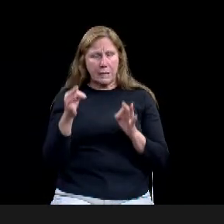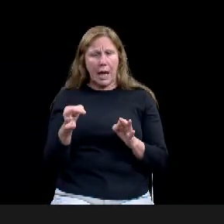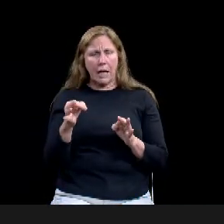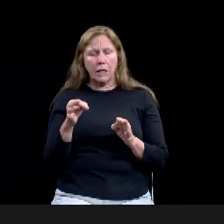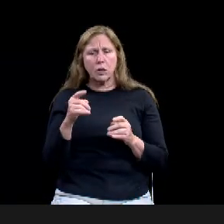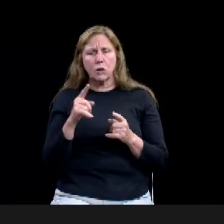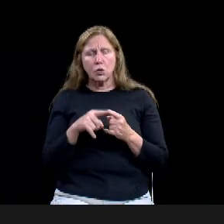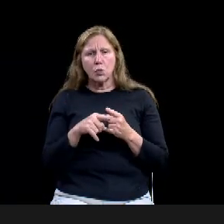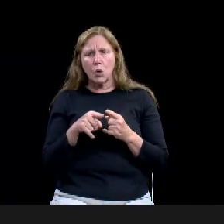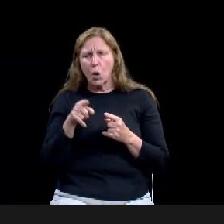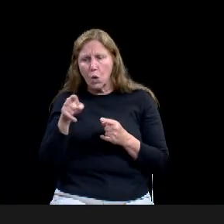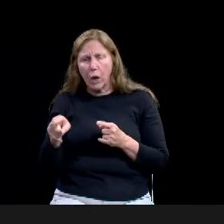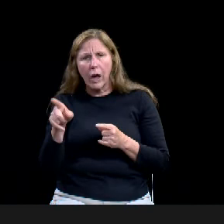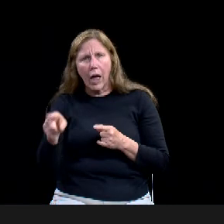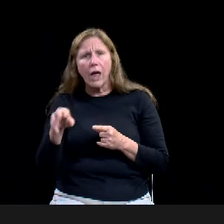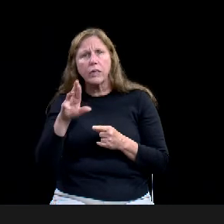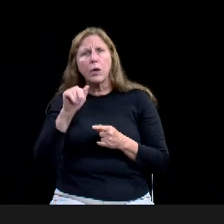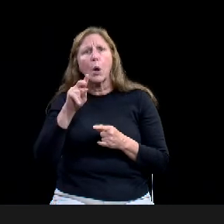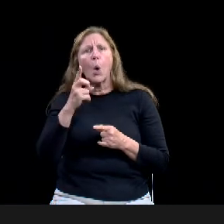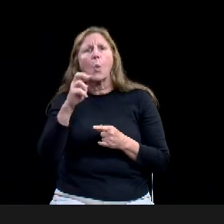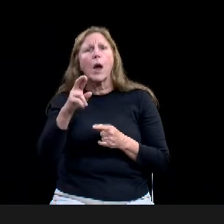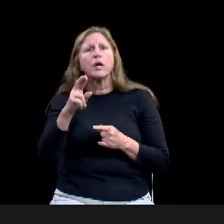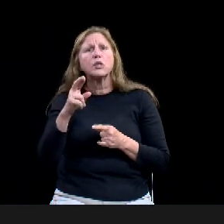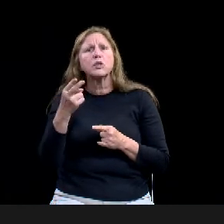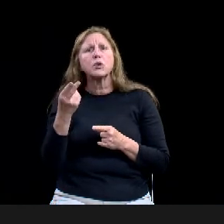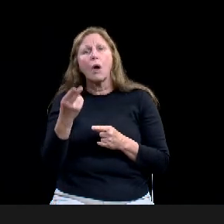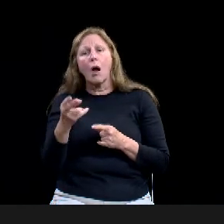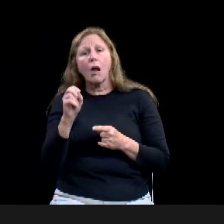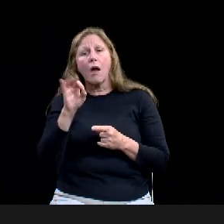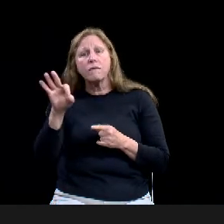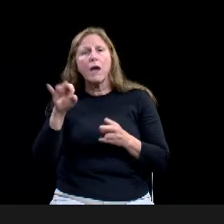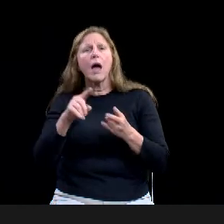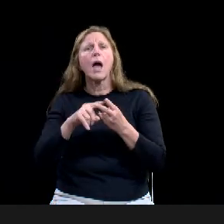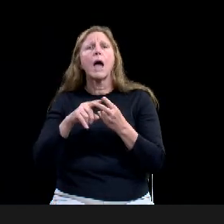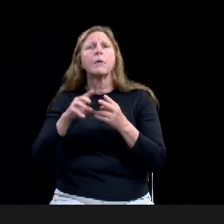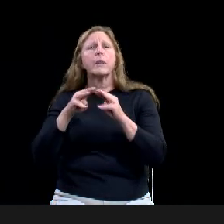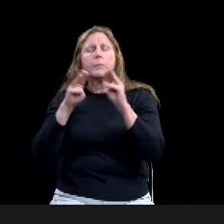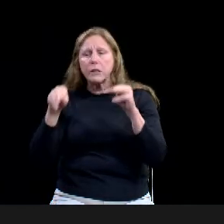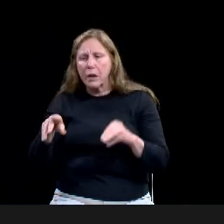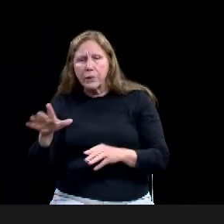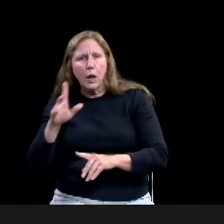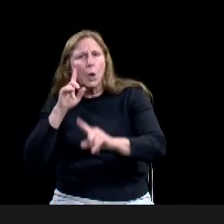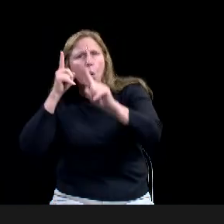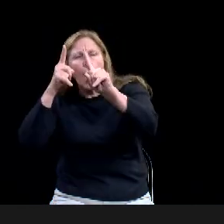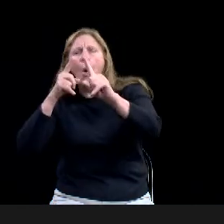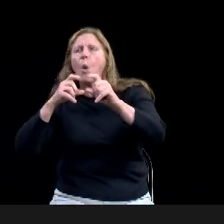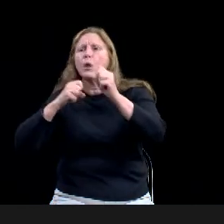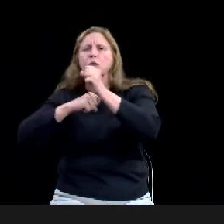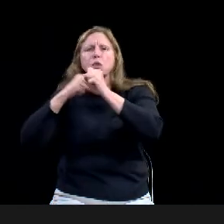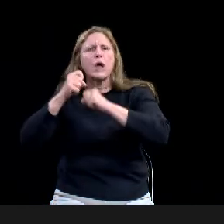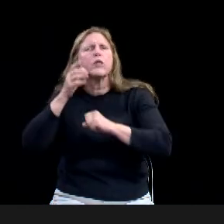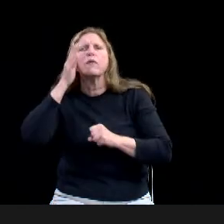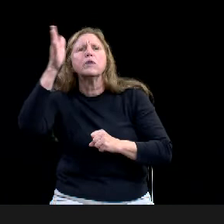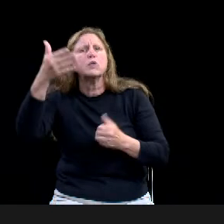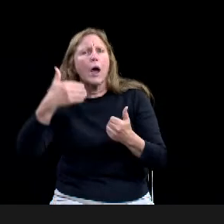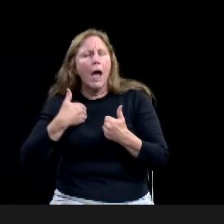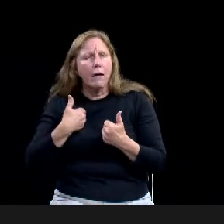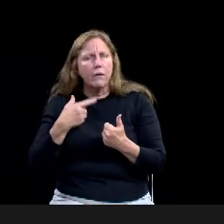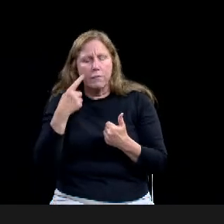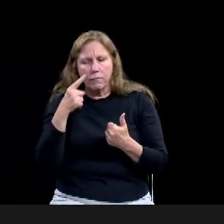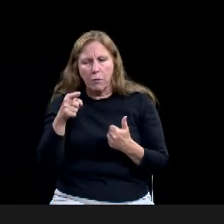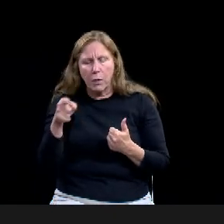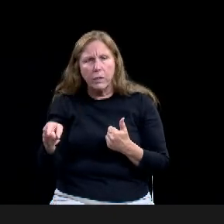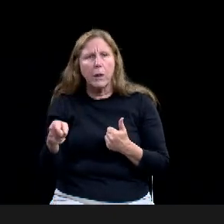also what the future might hold in terms of facility improvements as well as ensuring the ranger hall of fame tells the full